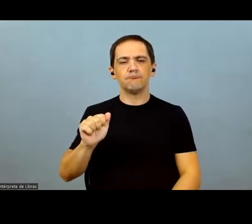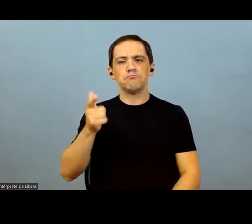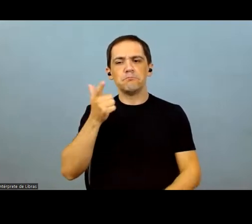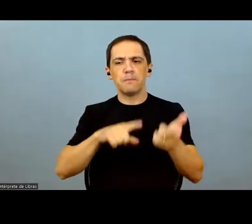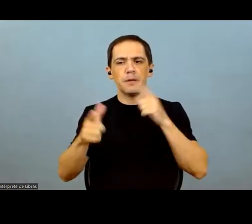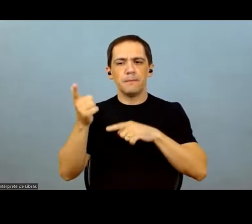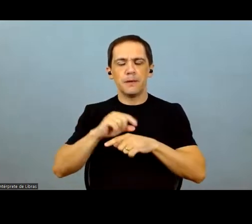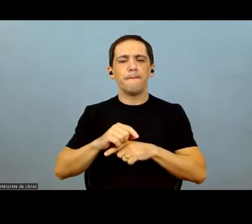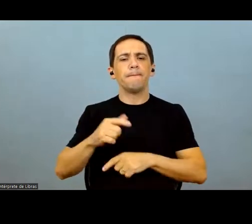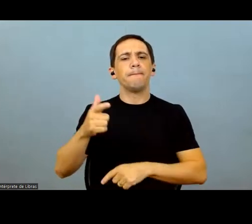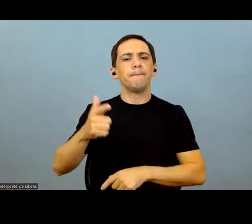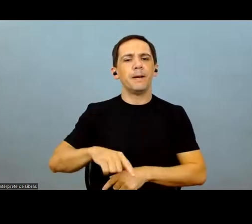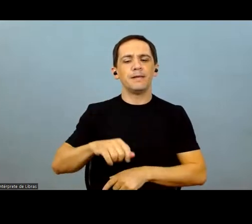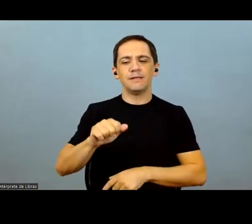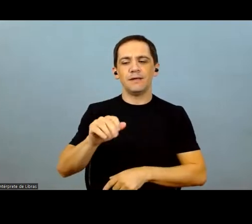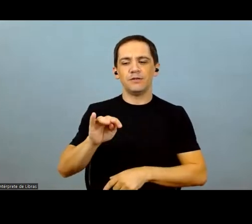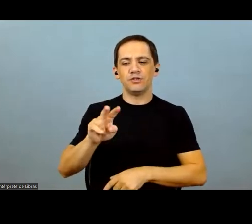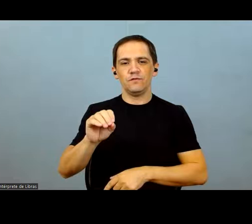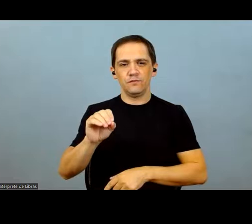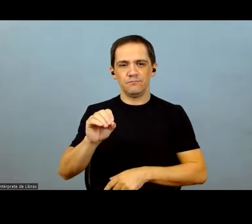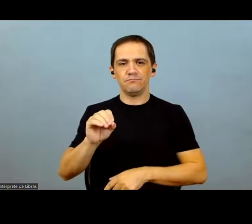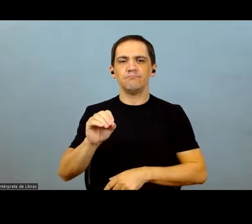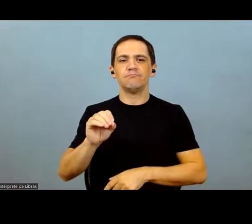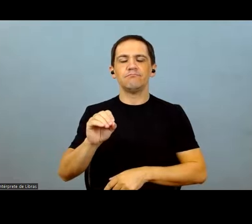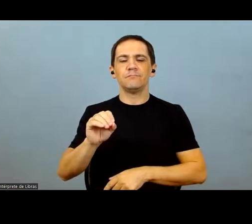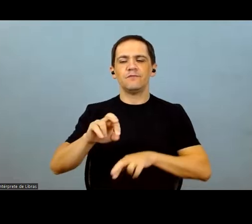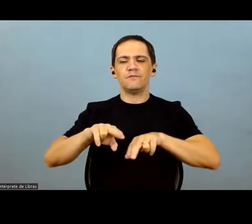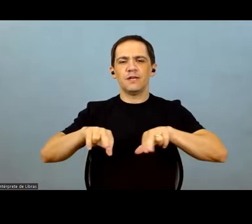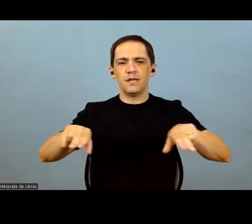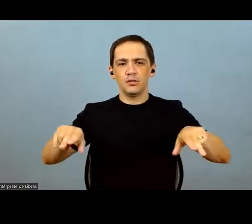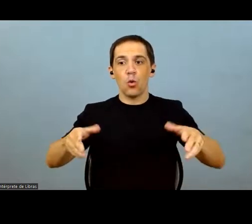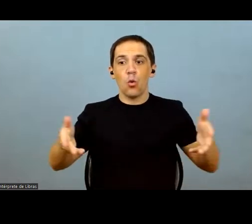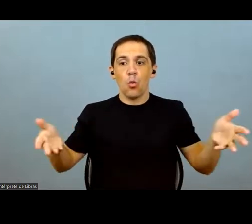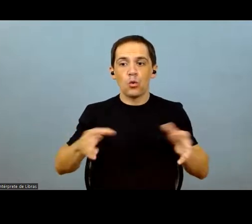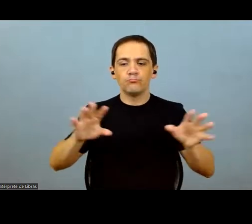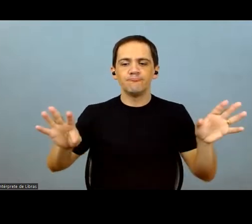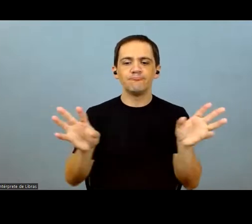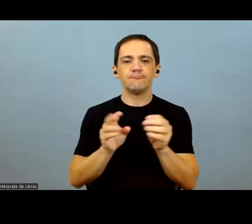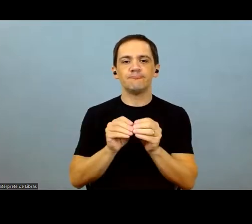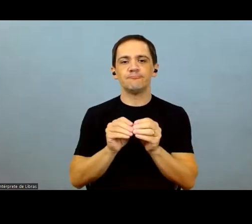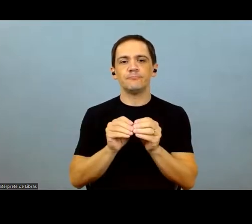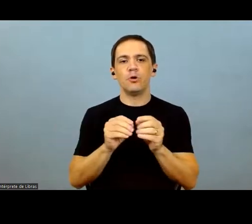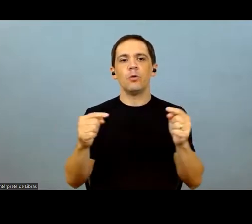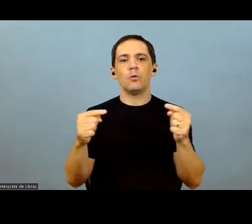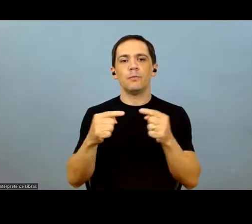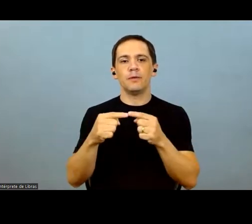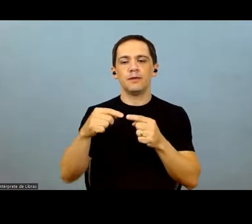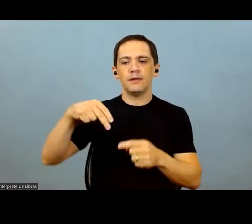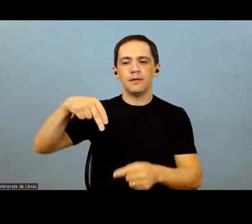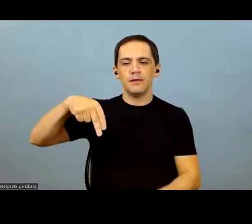When we consider the net value of our assets, we are now